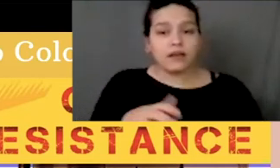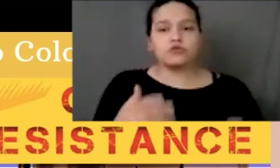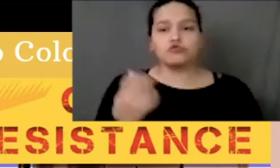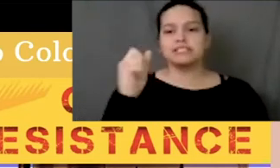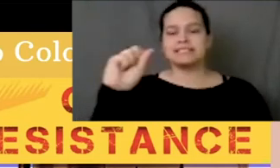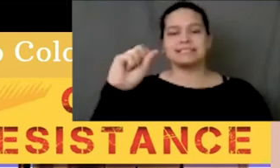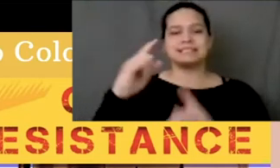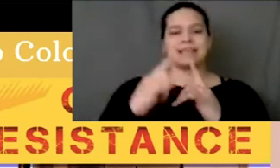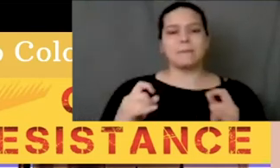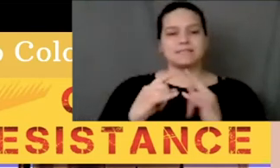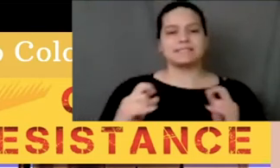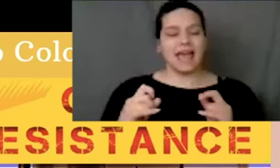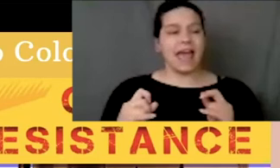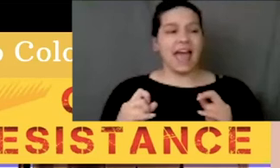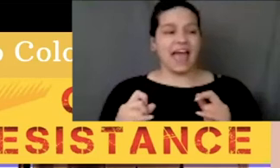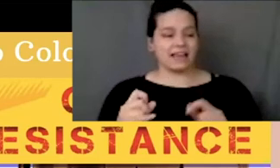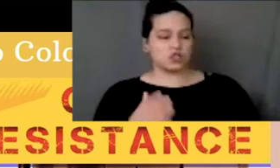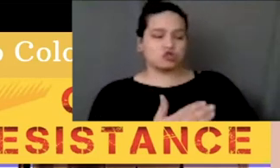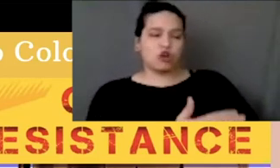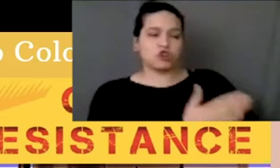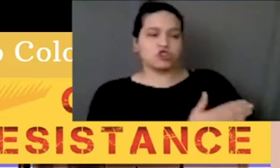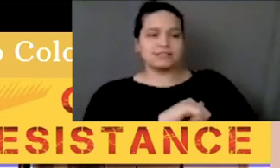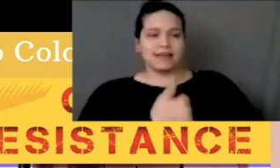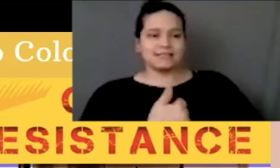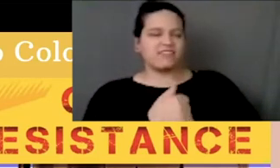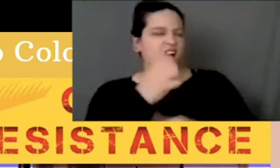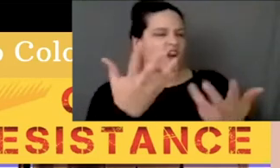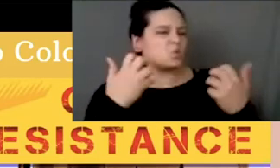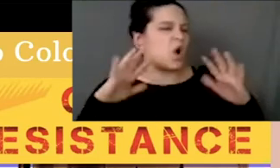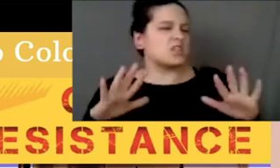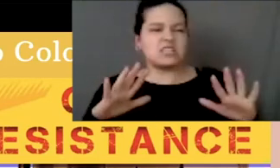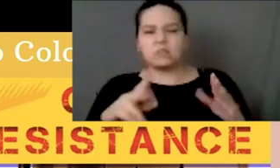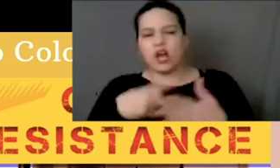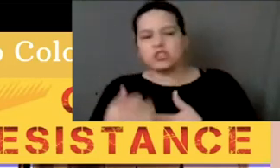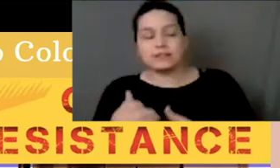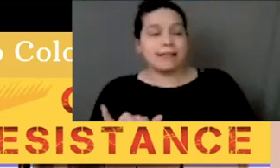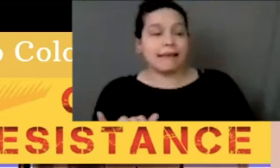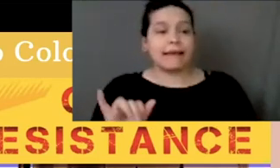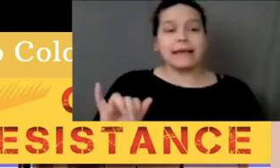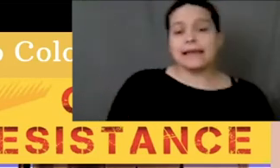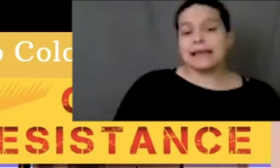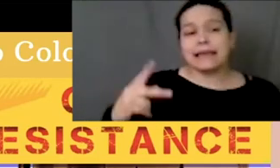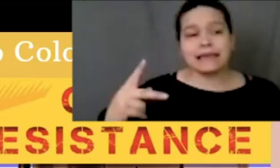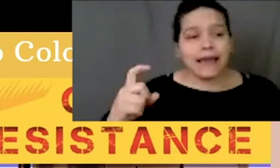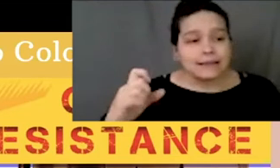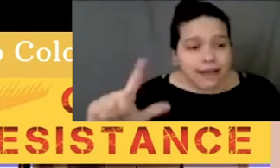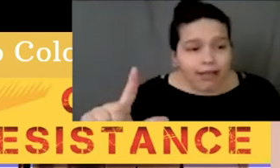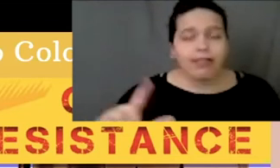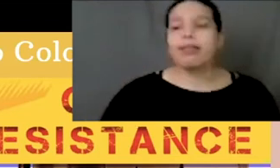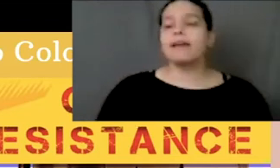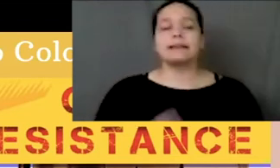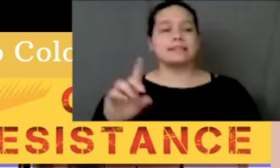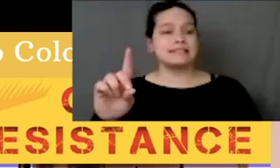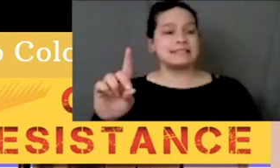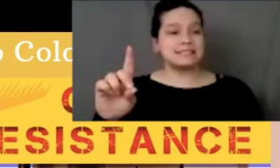construction sites of unwanted projects like the Keystone XL or Dakota Access Pipeline. It's also the land